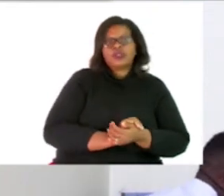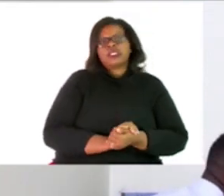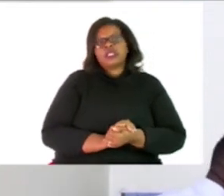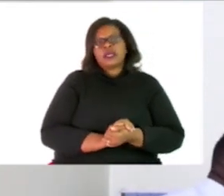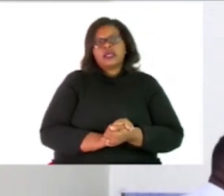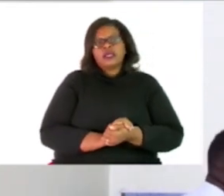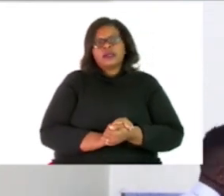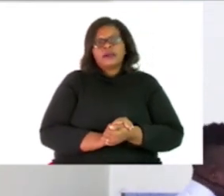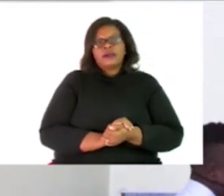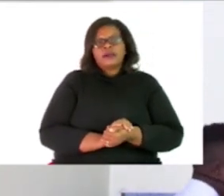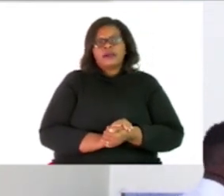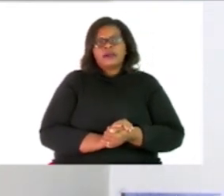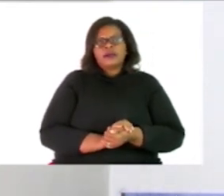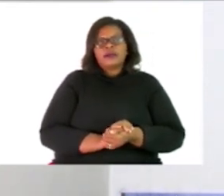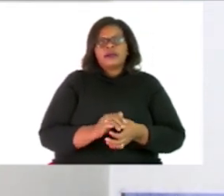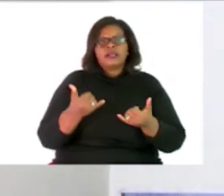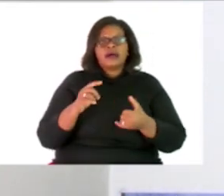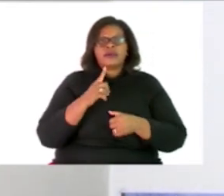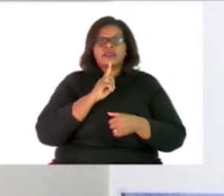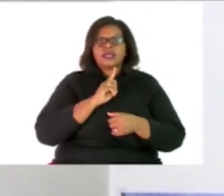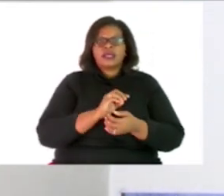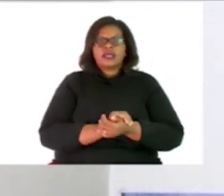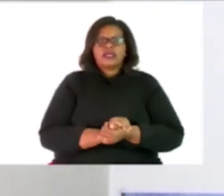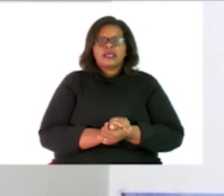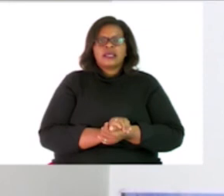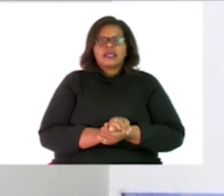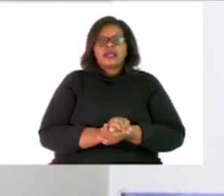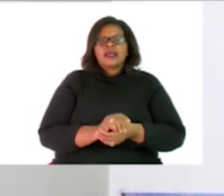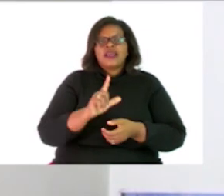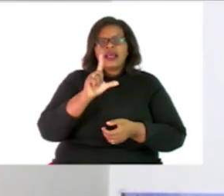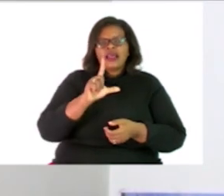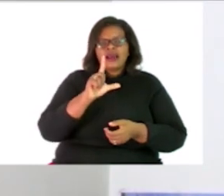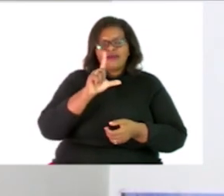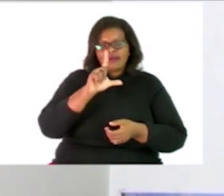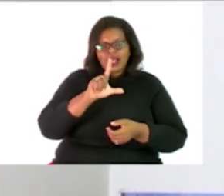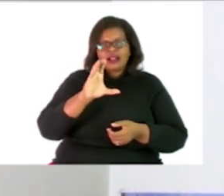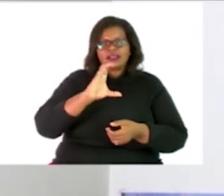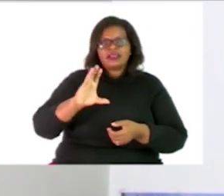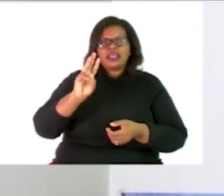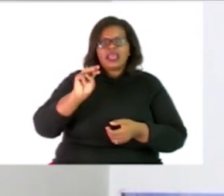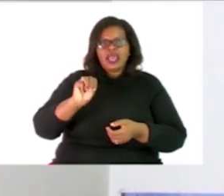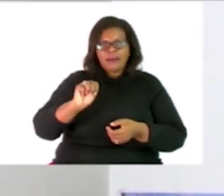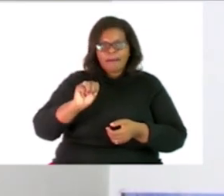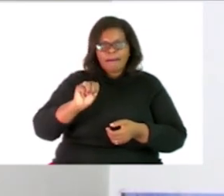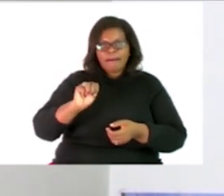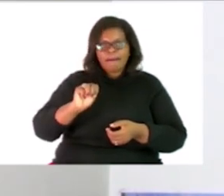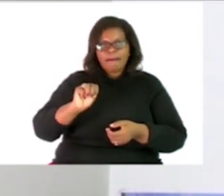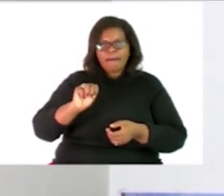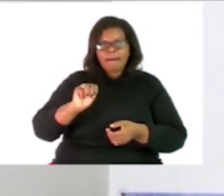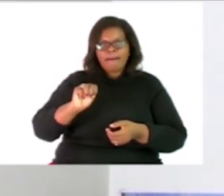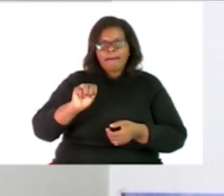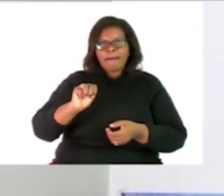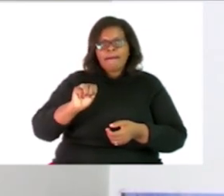smallest So we say the lowest common multiple